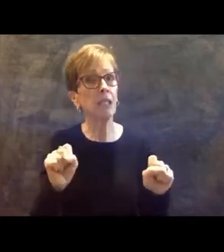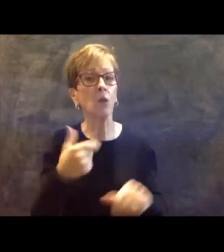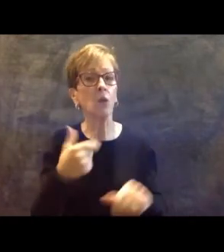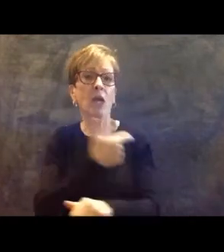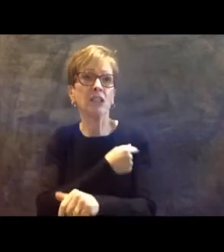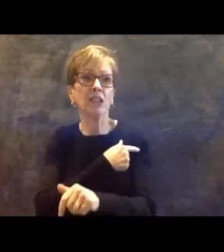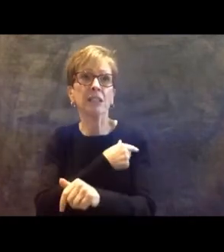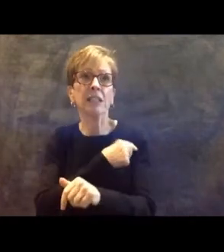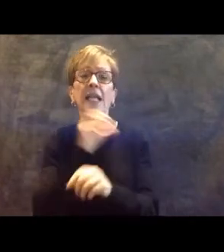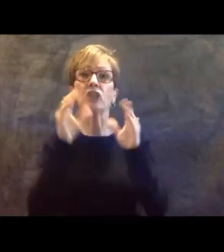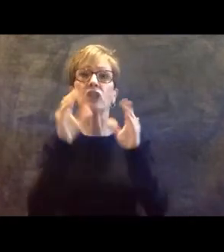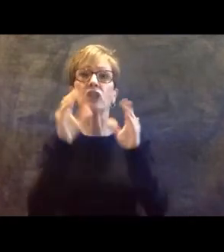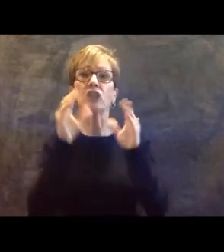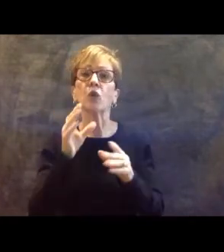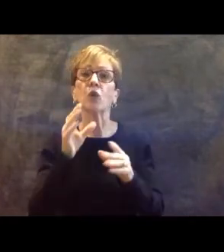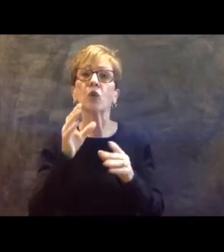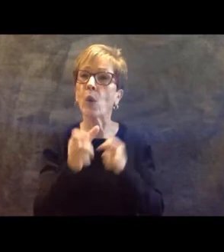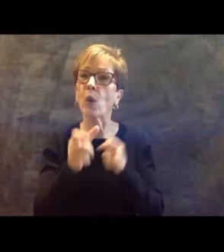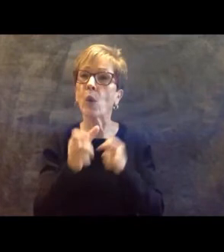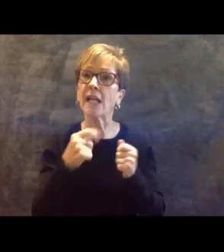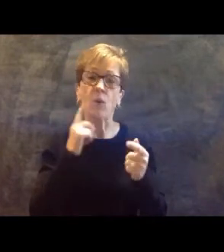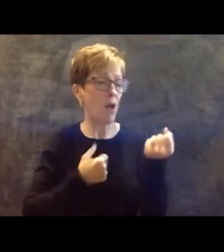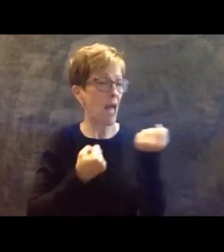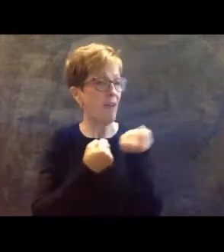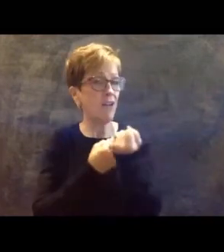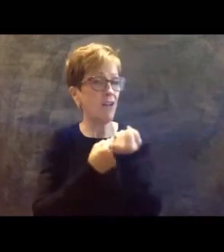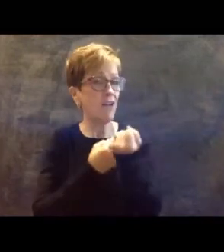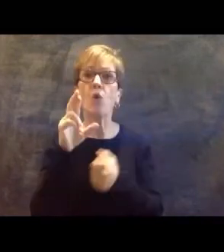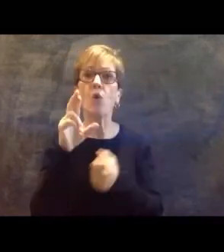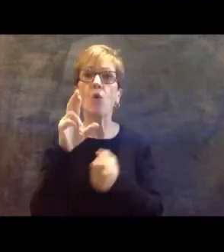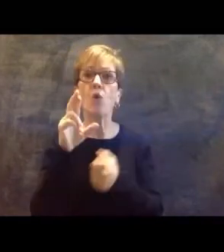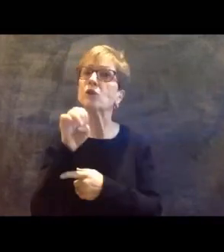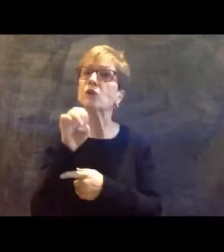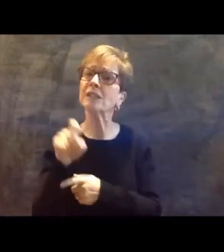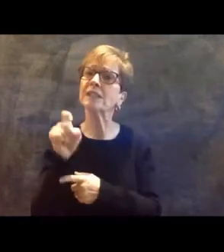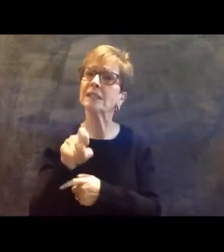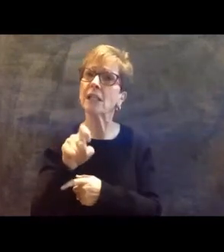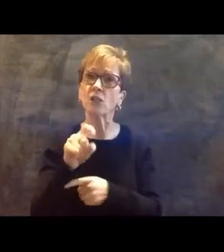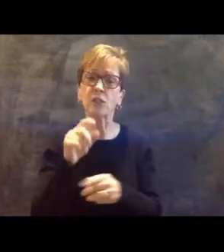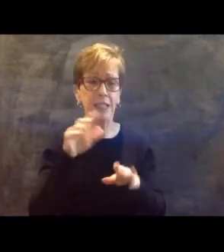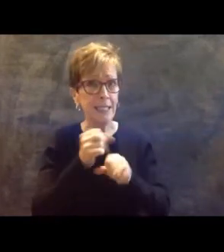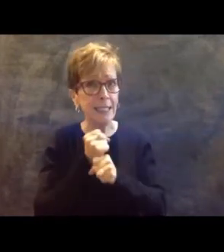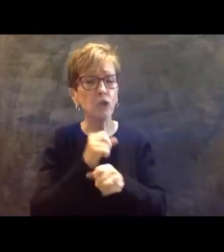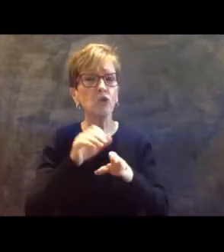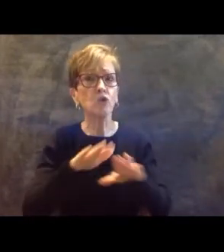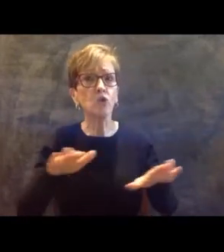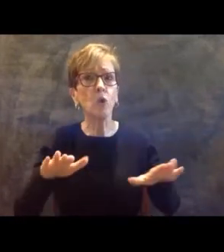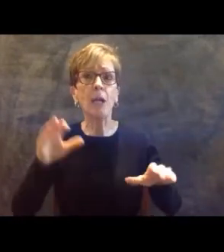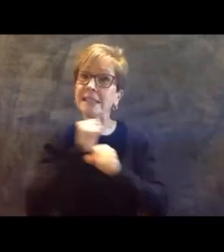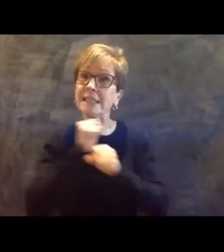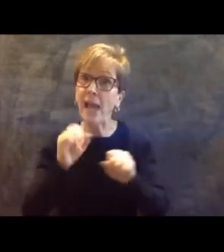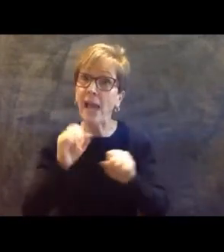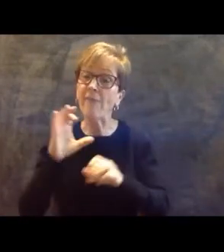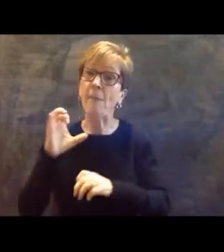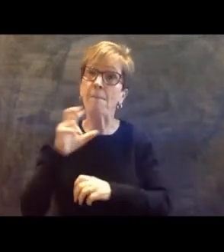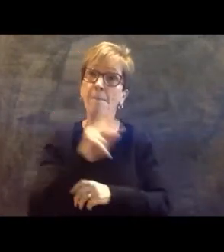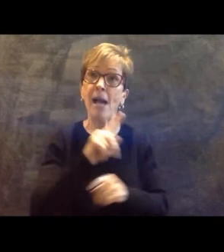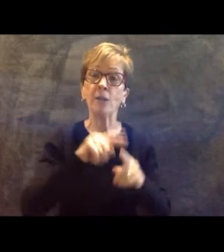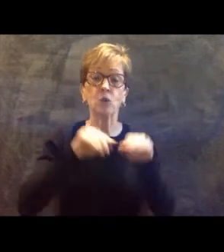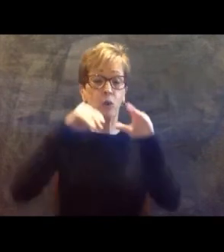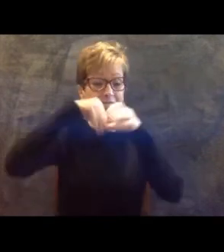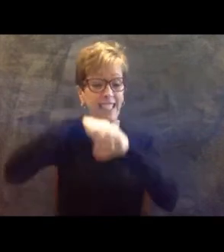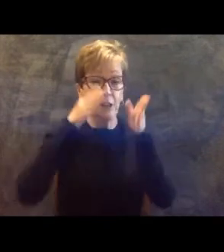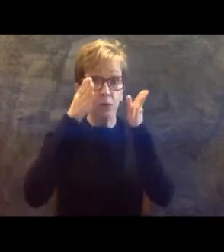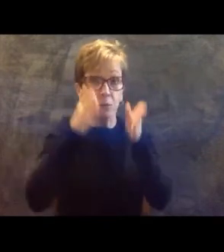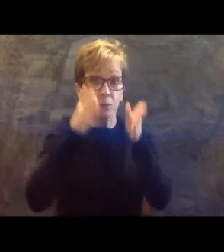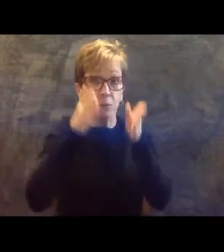continue to advocate for the resources necessary to get our children safely back to in-person instruction. This week, we'll finish